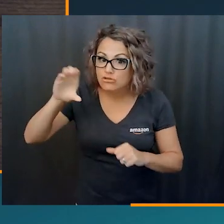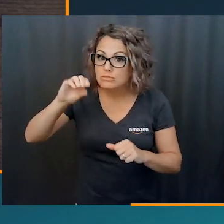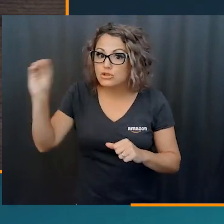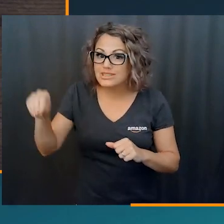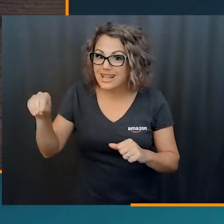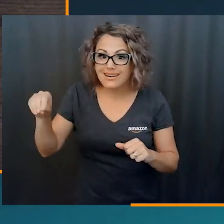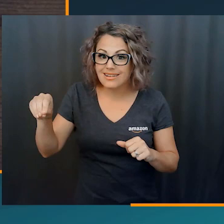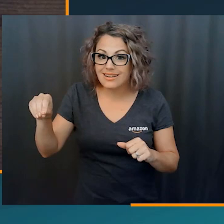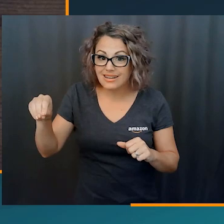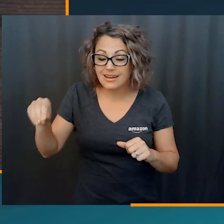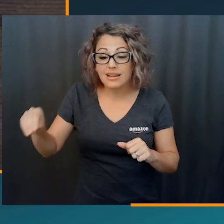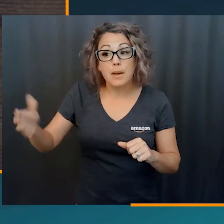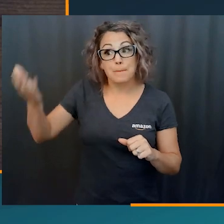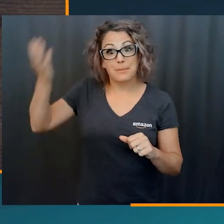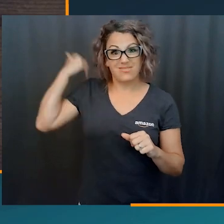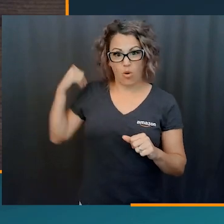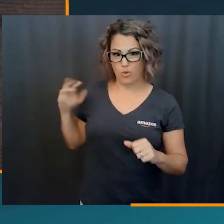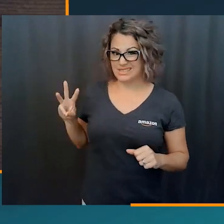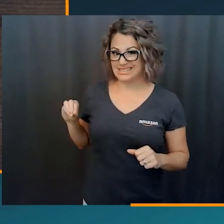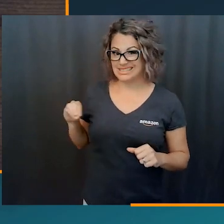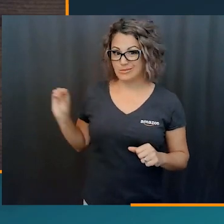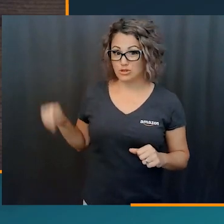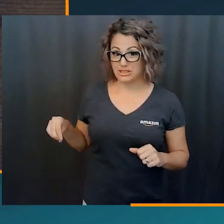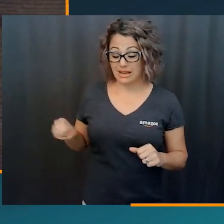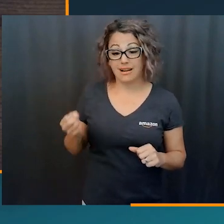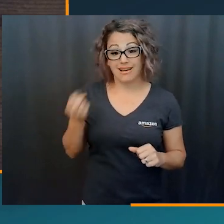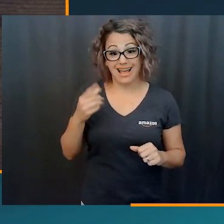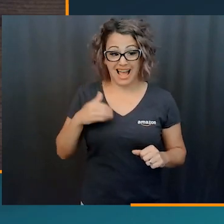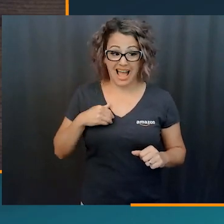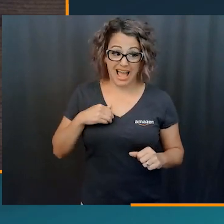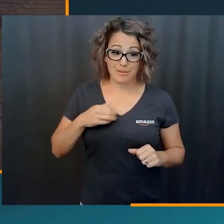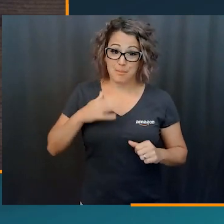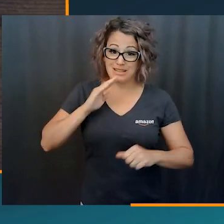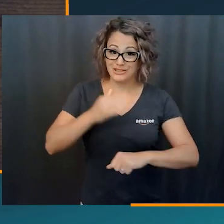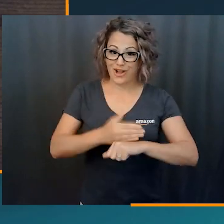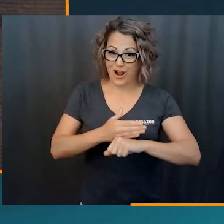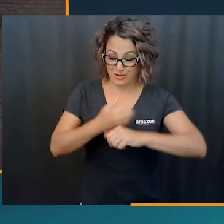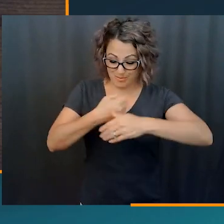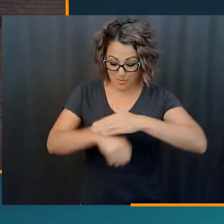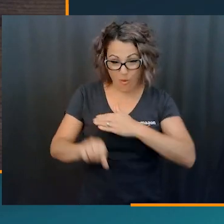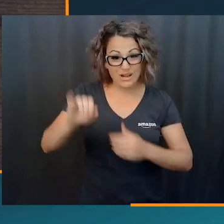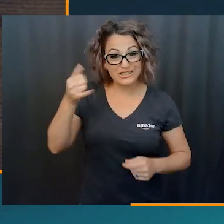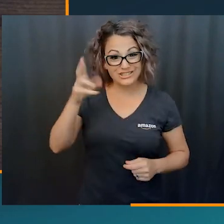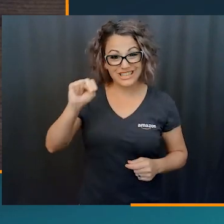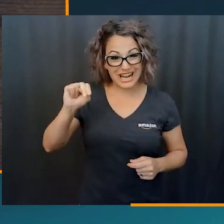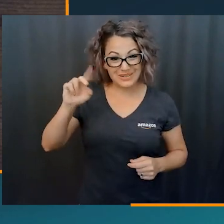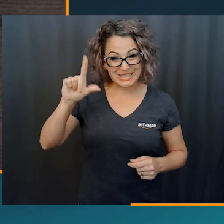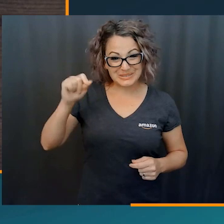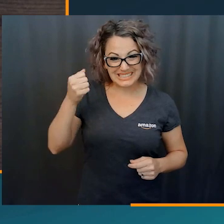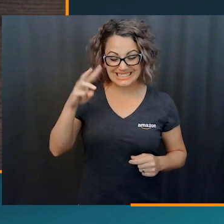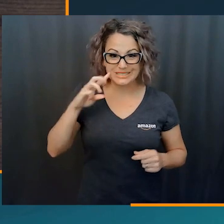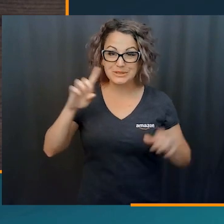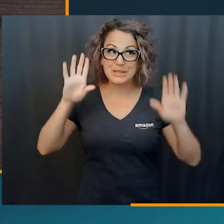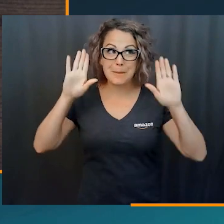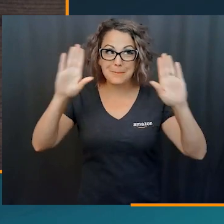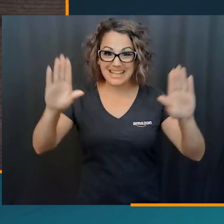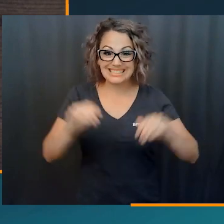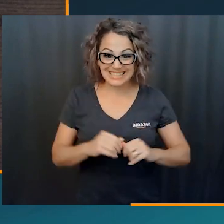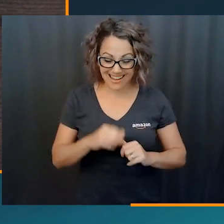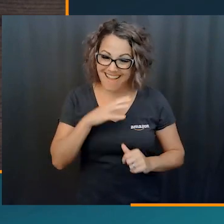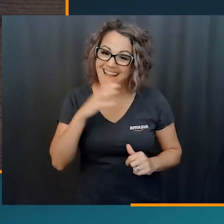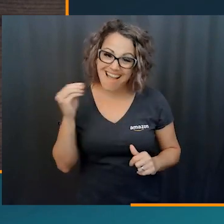actually started to pay a hundred percent of your pay versus the 60, uh, 60% in years before. Um, I did have my daughter in January of